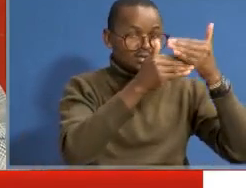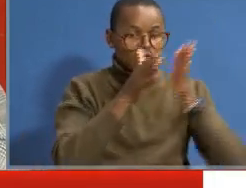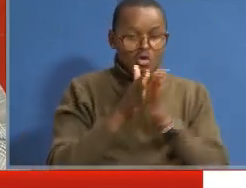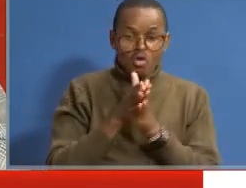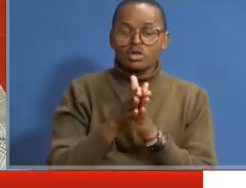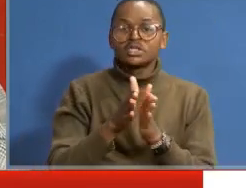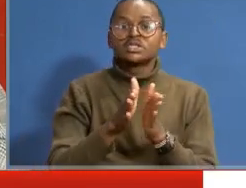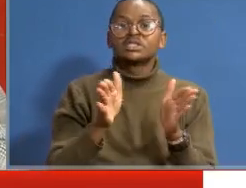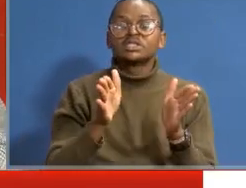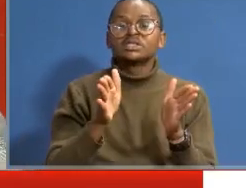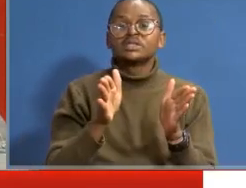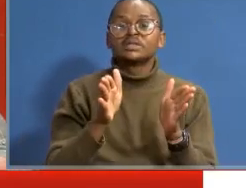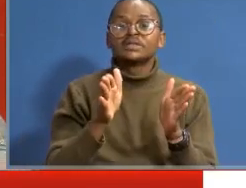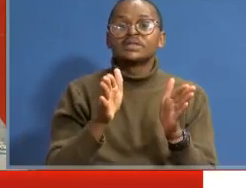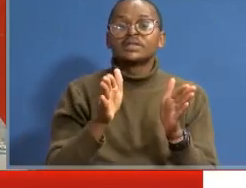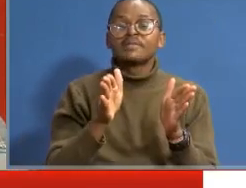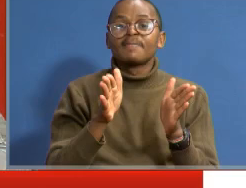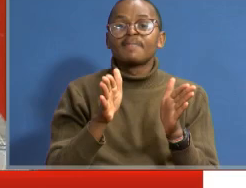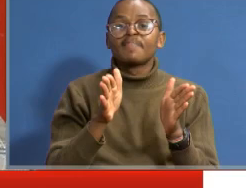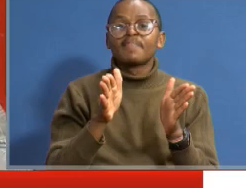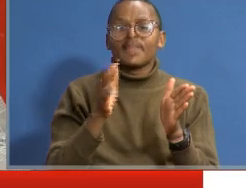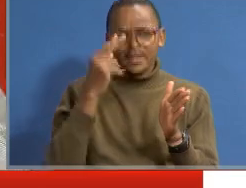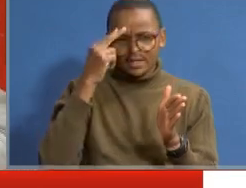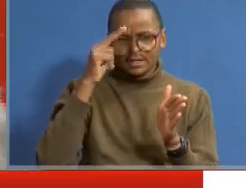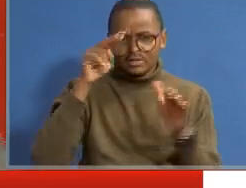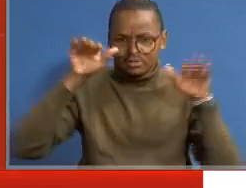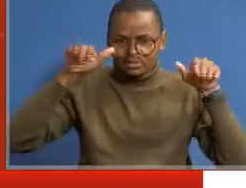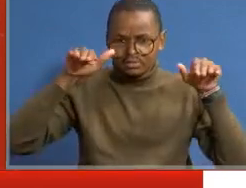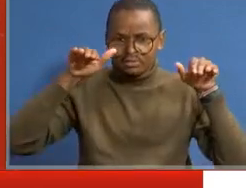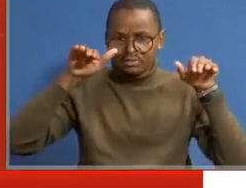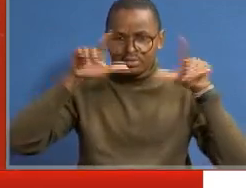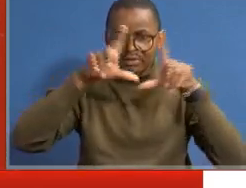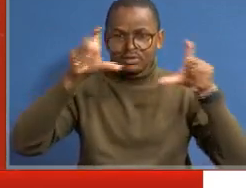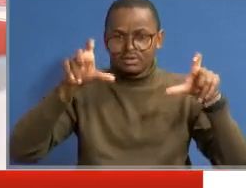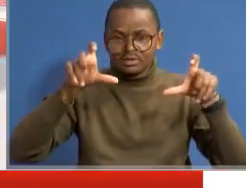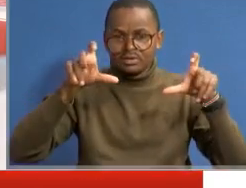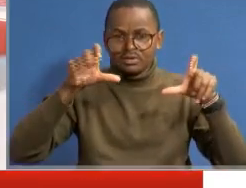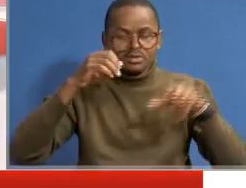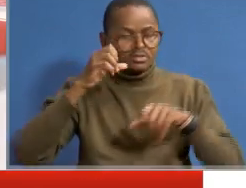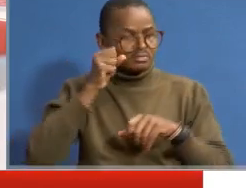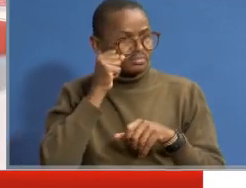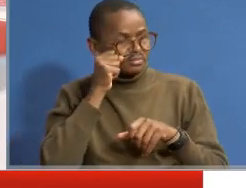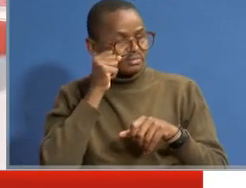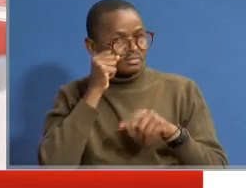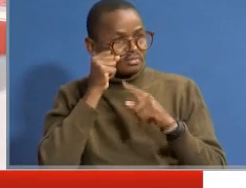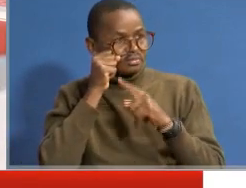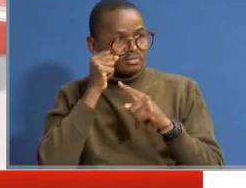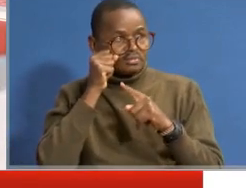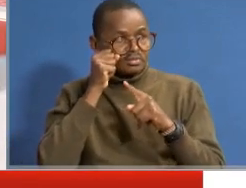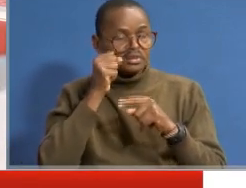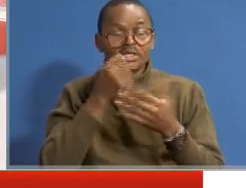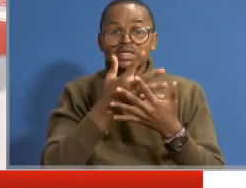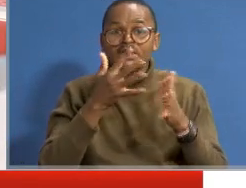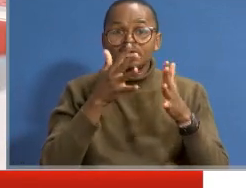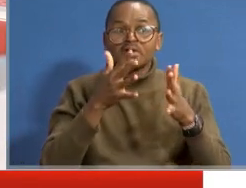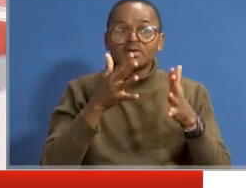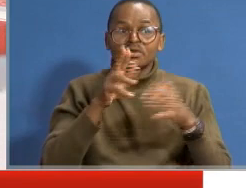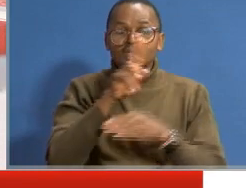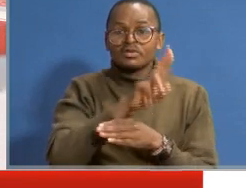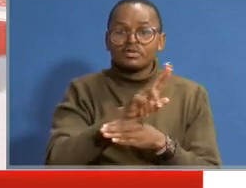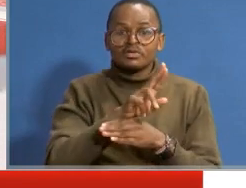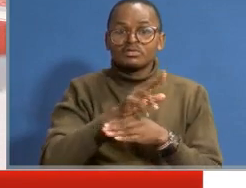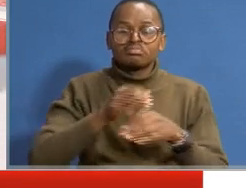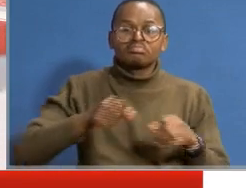roads, name it. Right. And I saw you tweeted a picture of a very sad state of somebody using